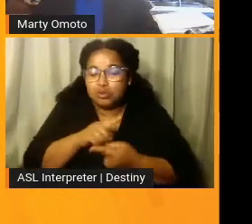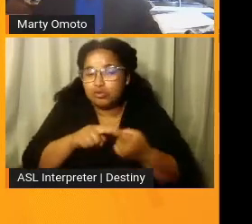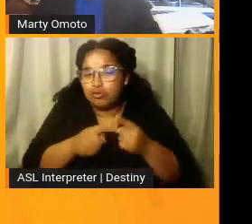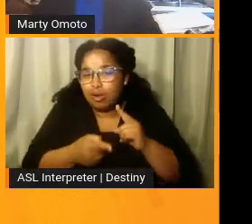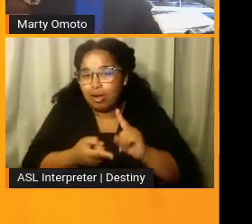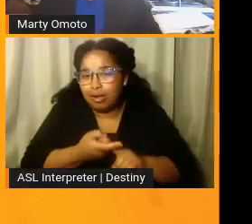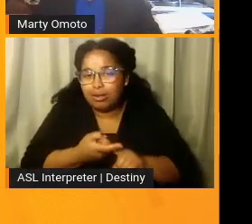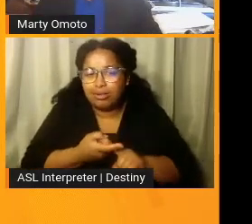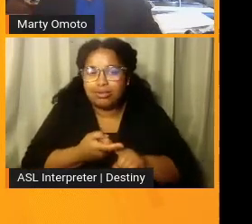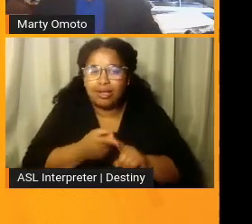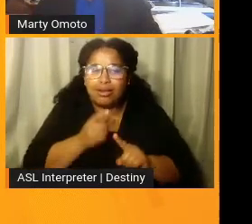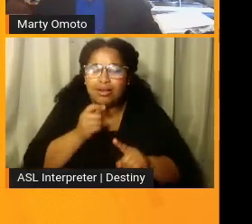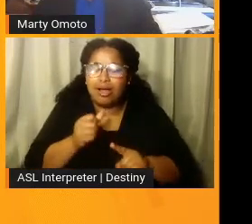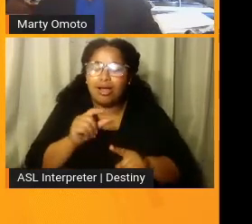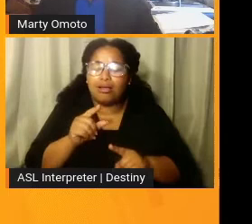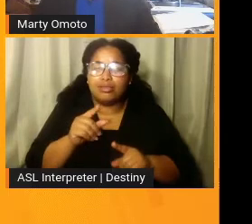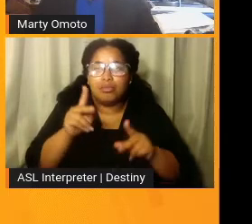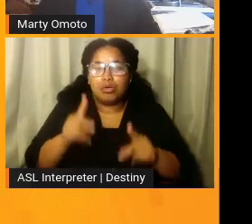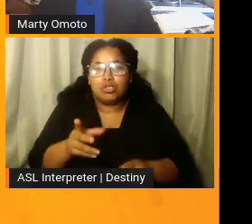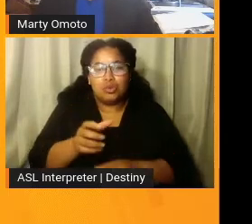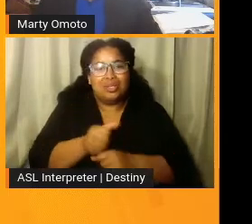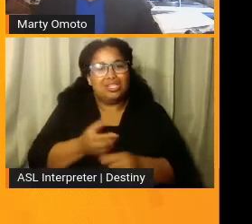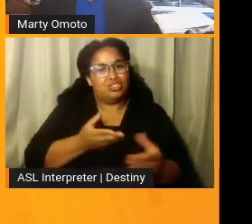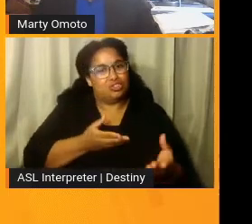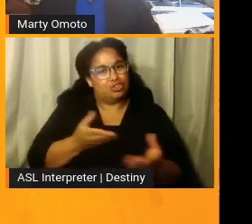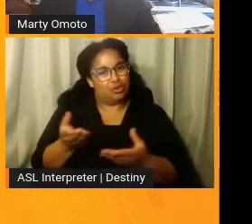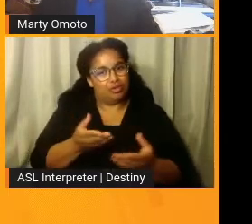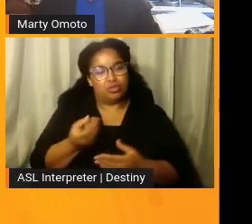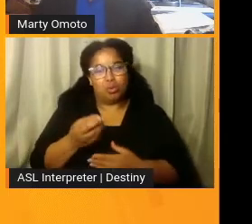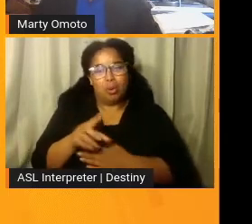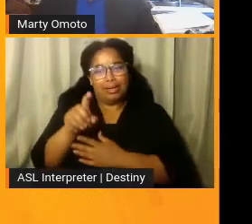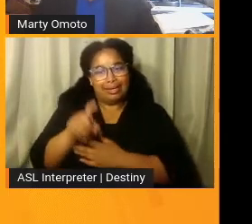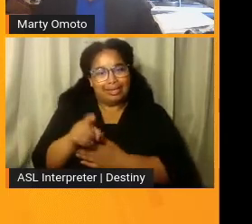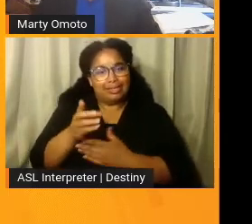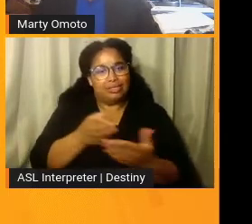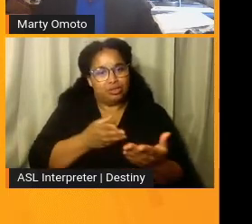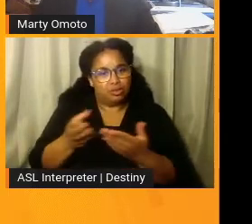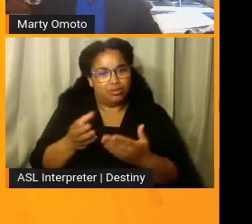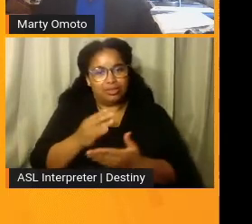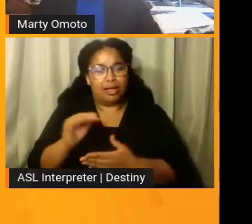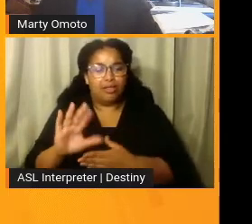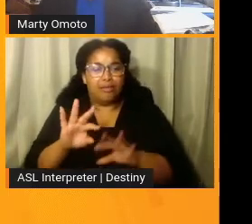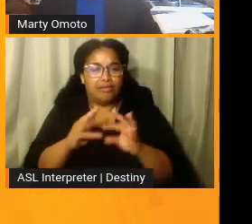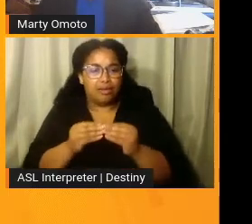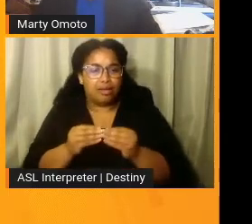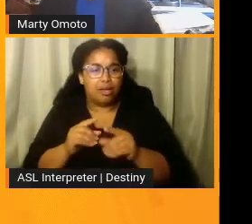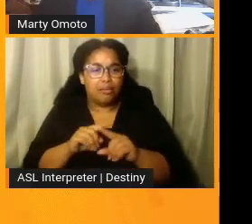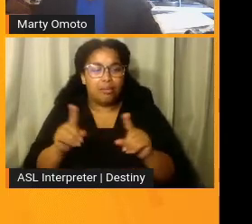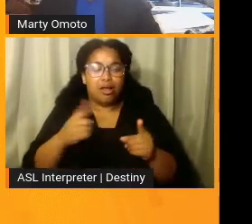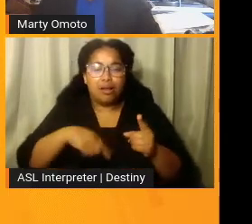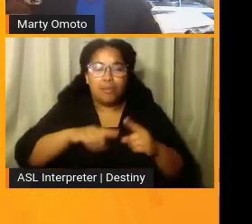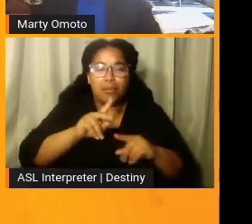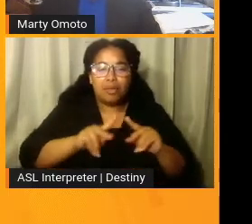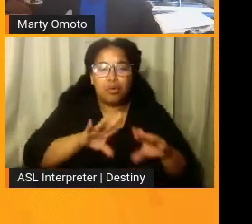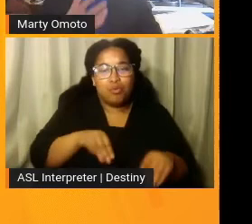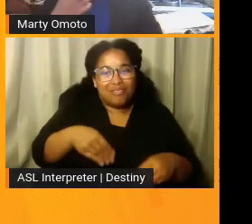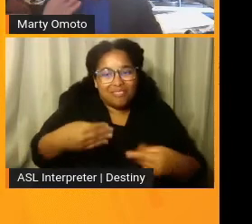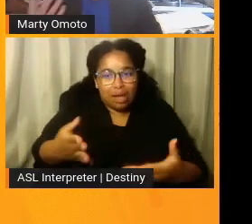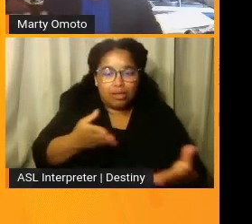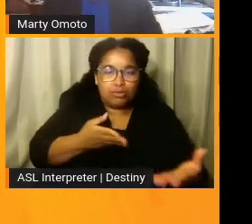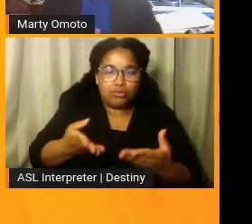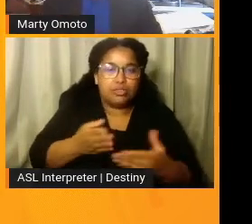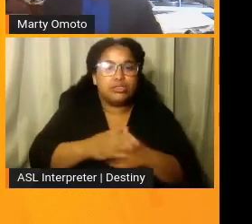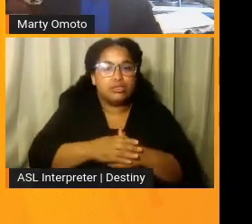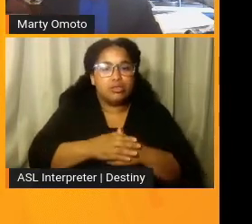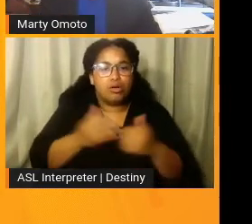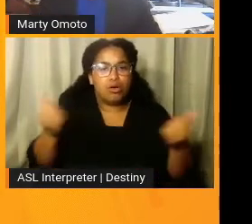and not just the person who receives services or need services and their families. It's also about the people who provide them. We can all